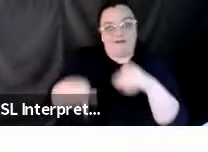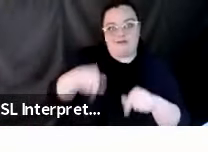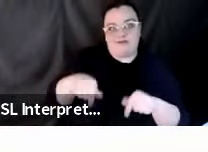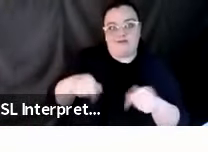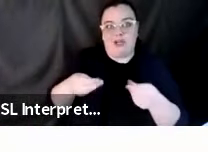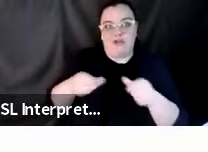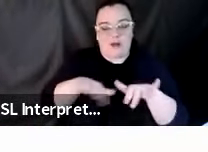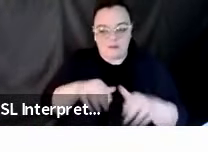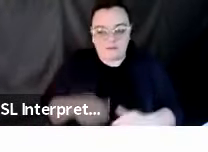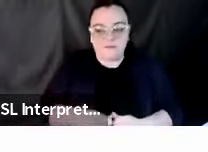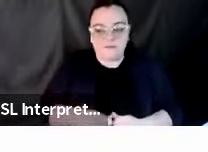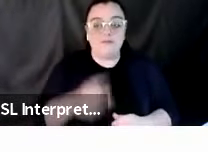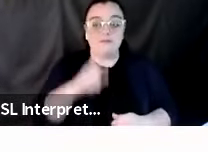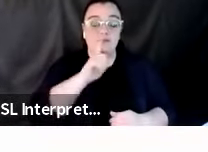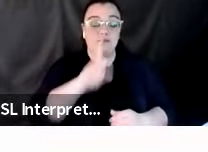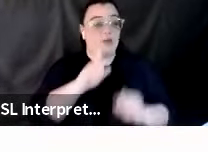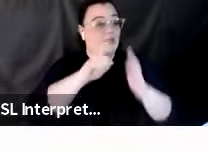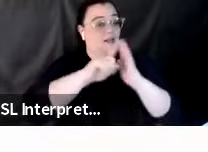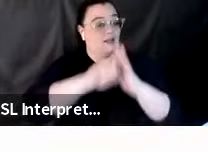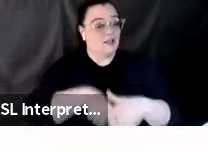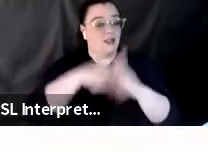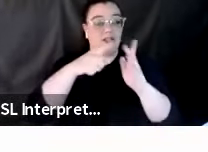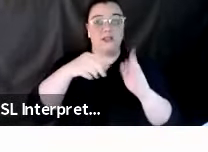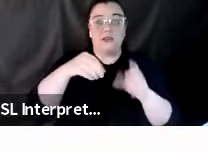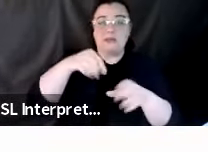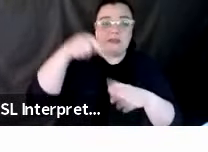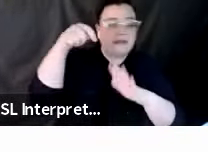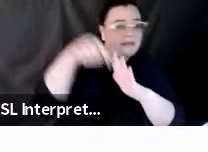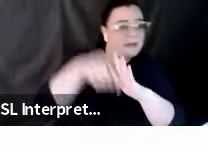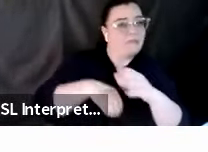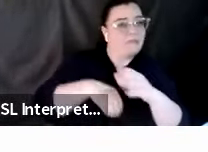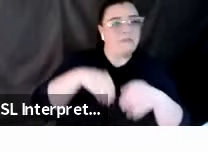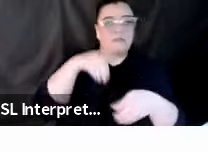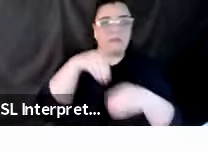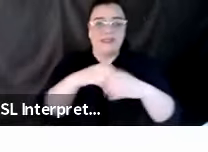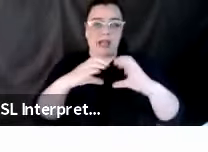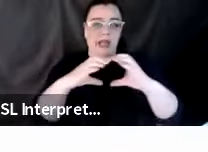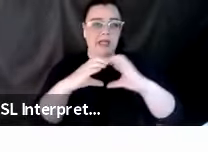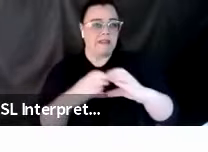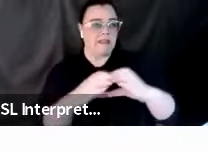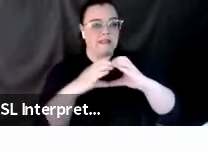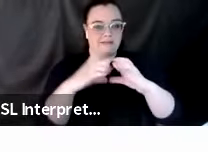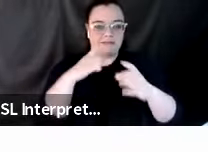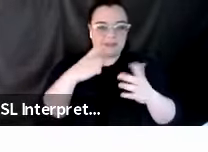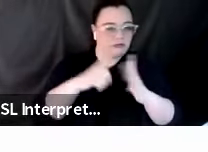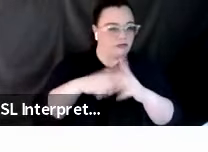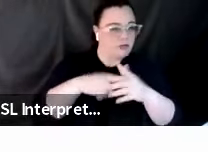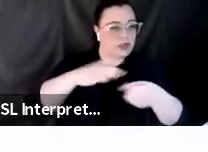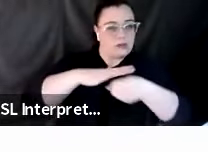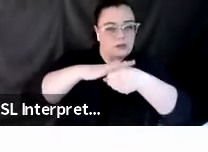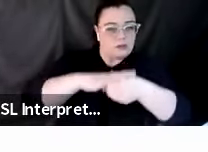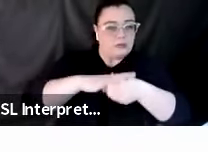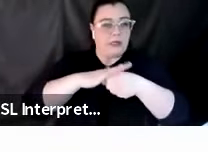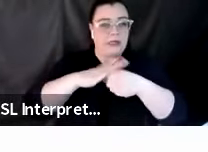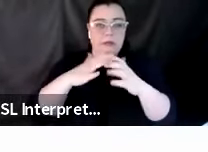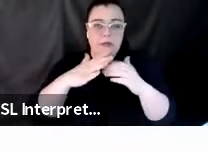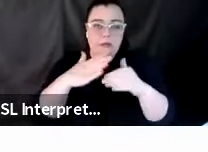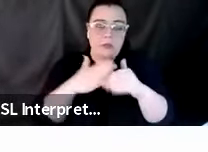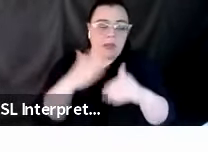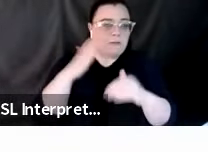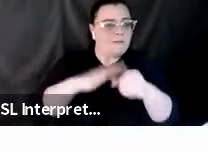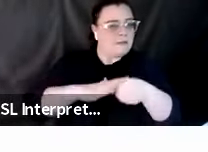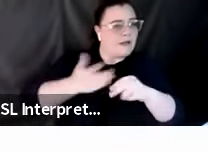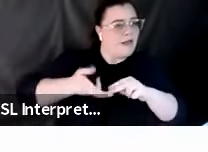it starts from deep inside the crust somewhere. The stresses are just too much and the crust breaks and